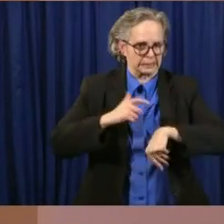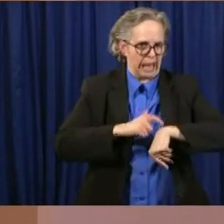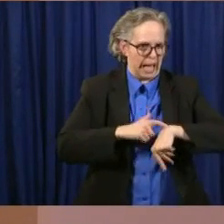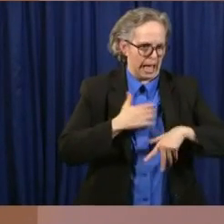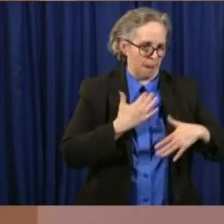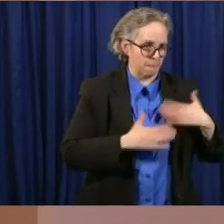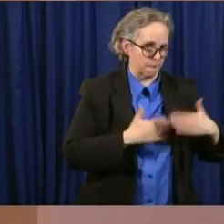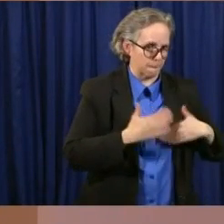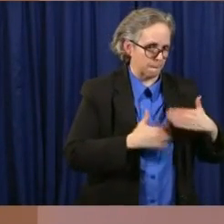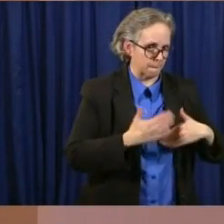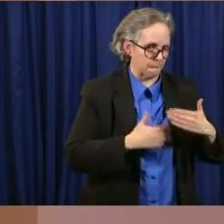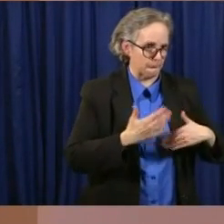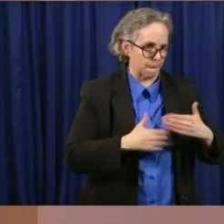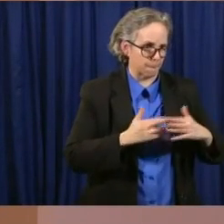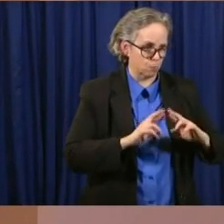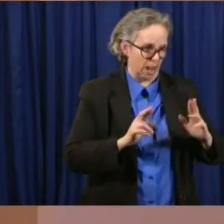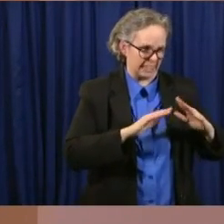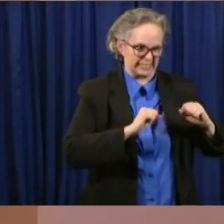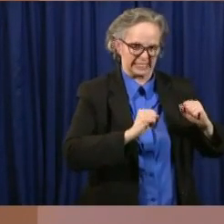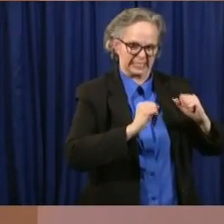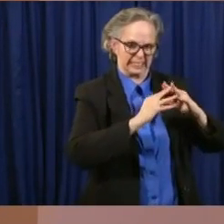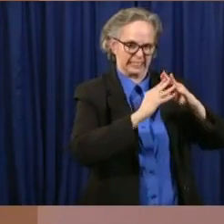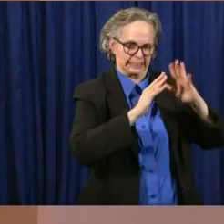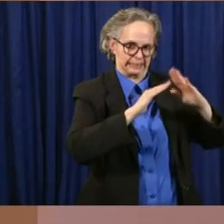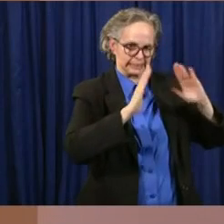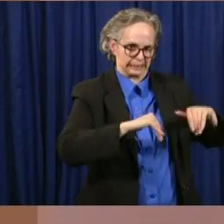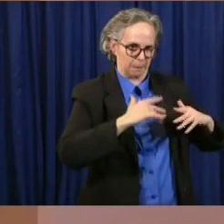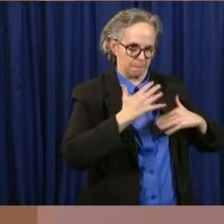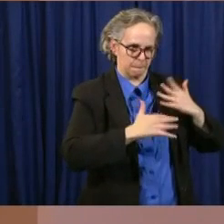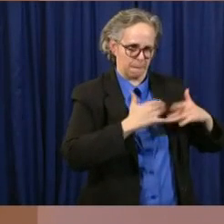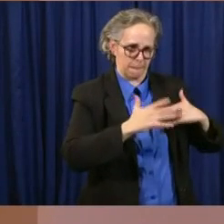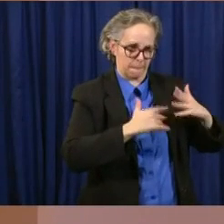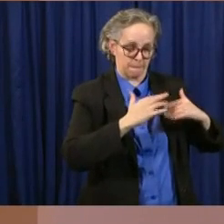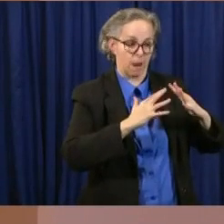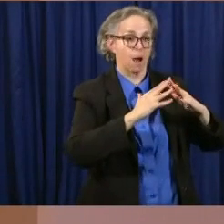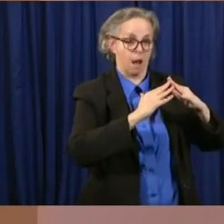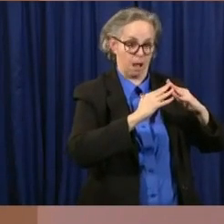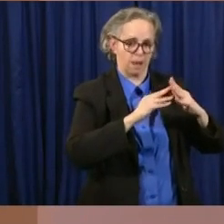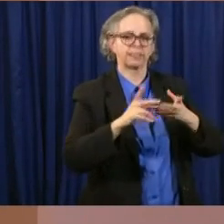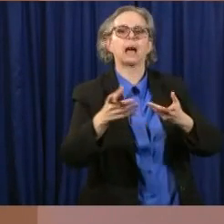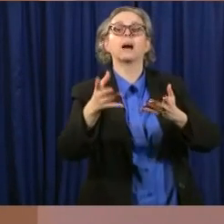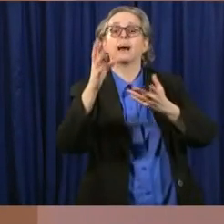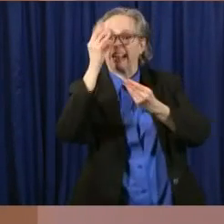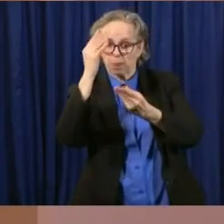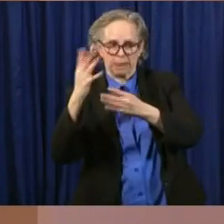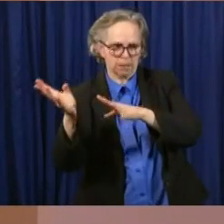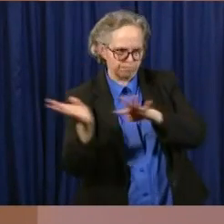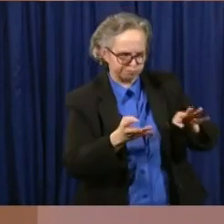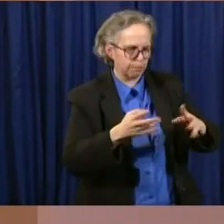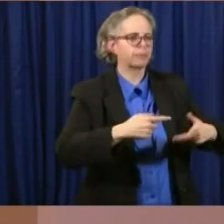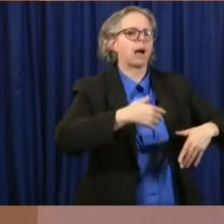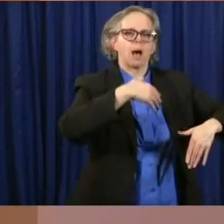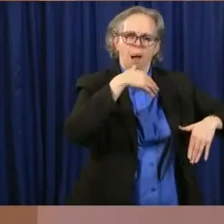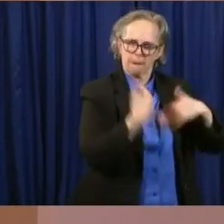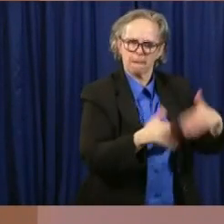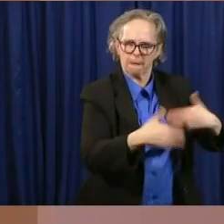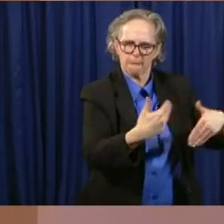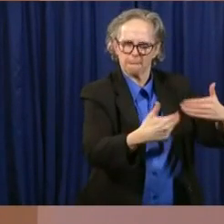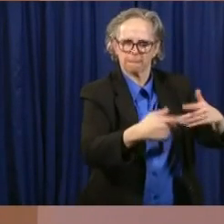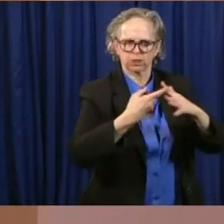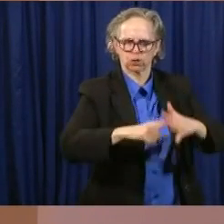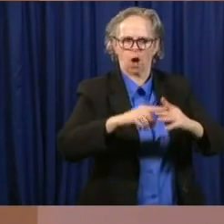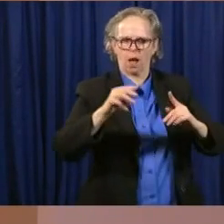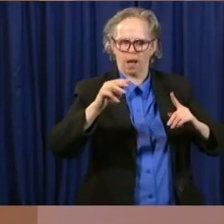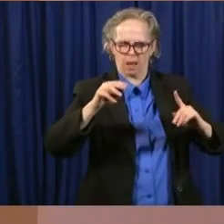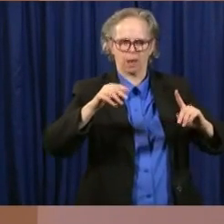as the system is being built, it is essentially ready to go when, when we go live in mid May and,